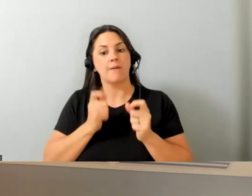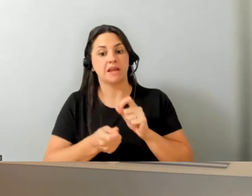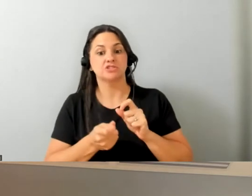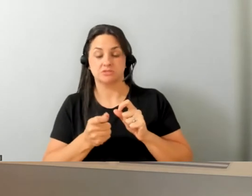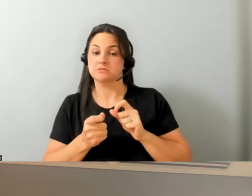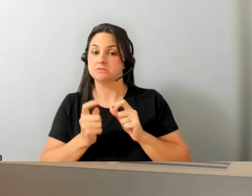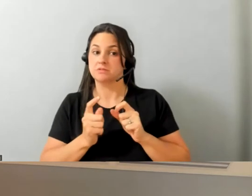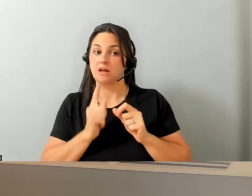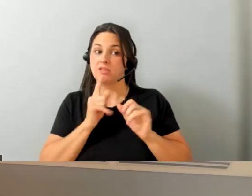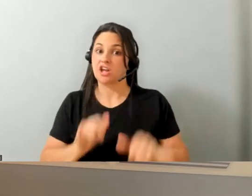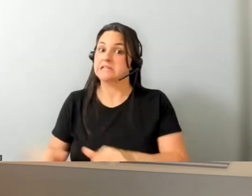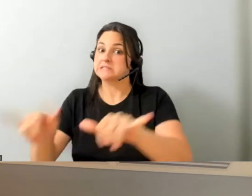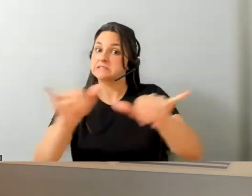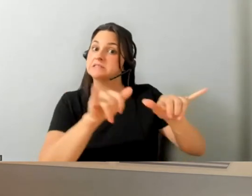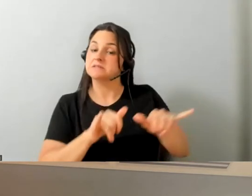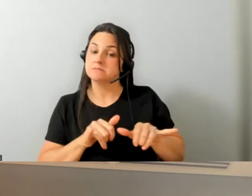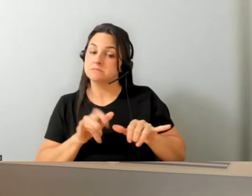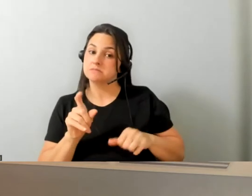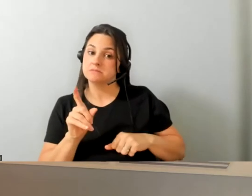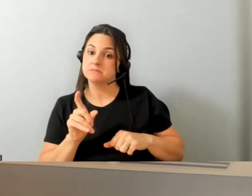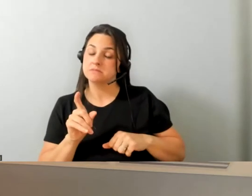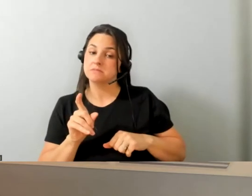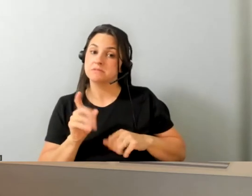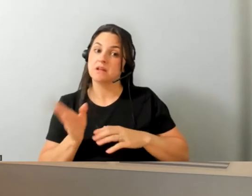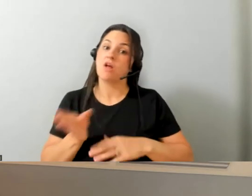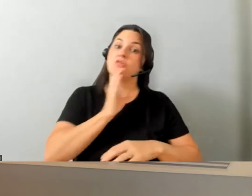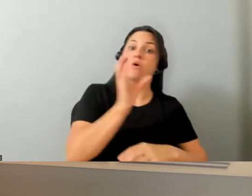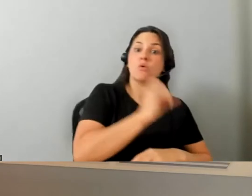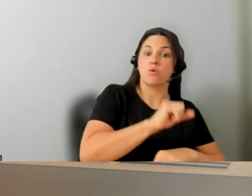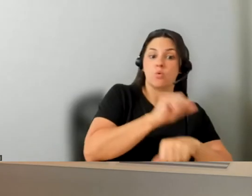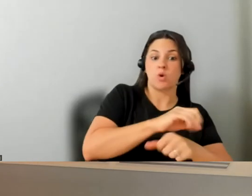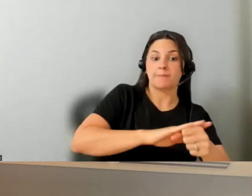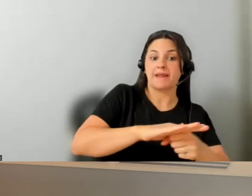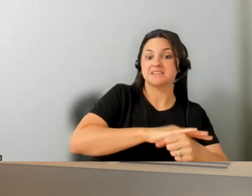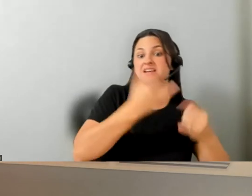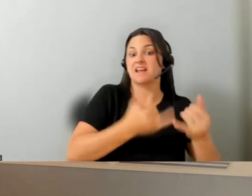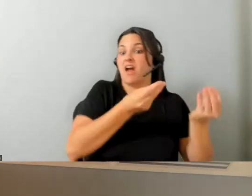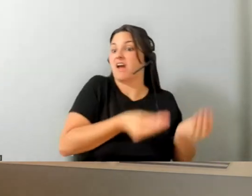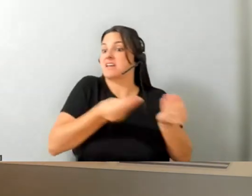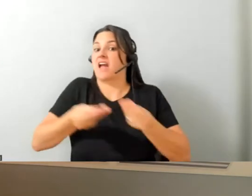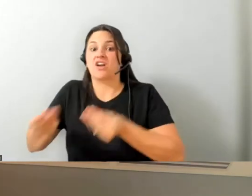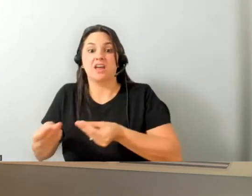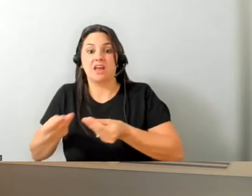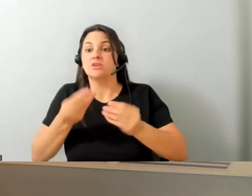accommodations that we made in the old the old workplace do they carry through to the new workplace but also in terms of that